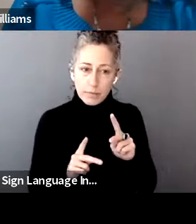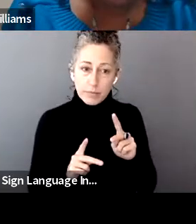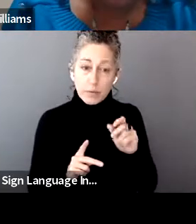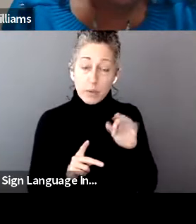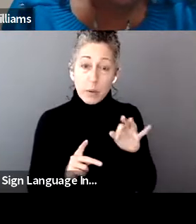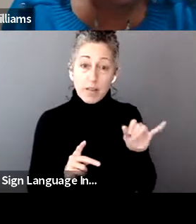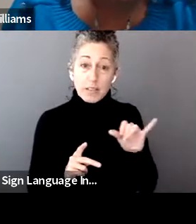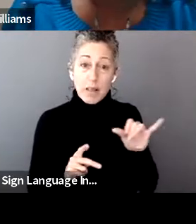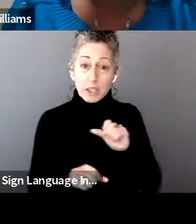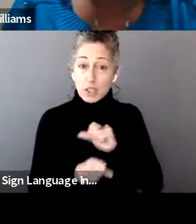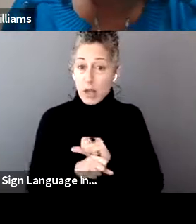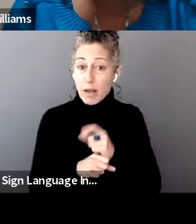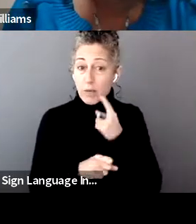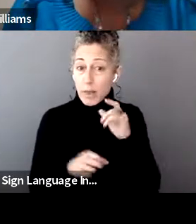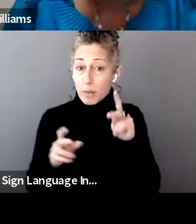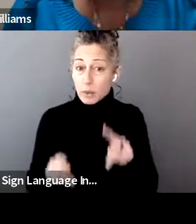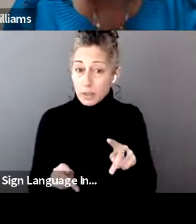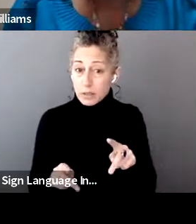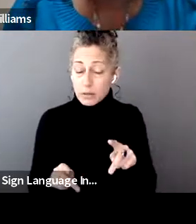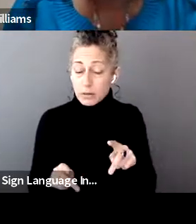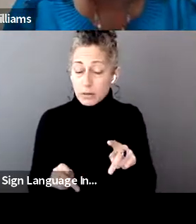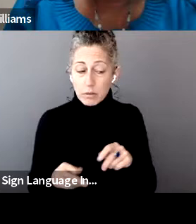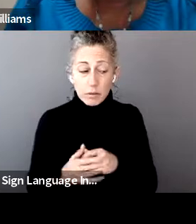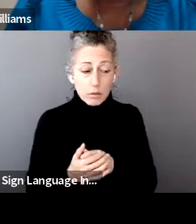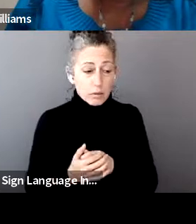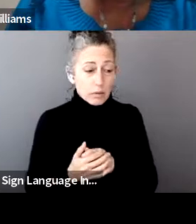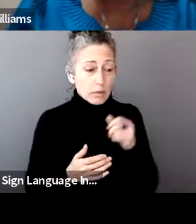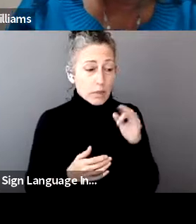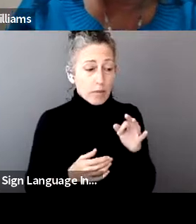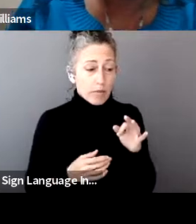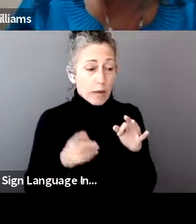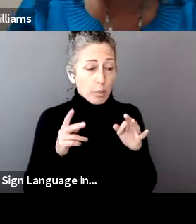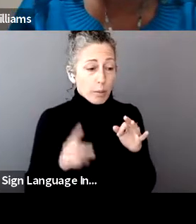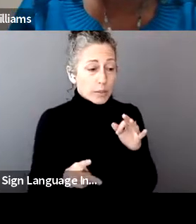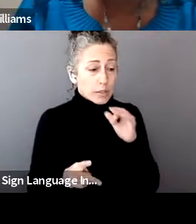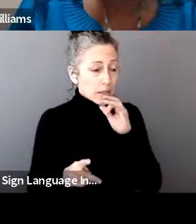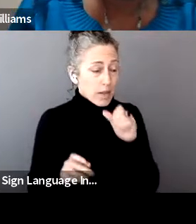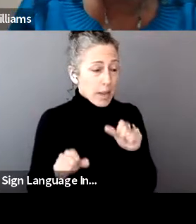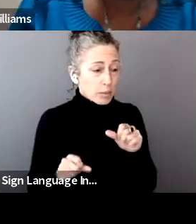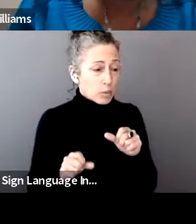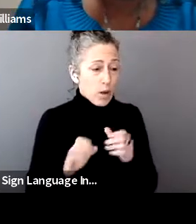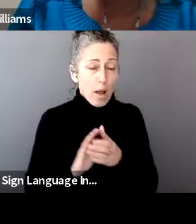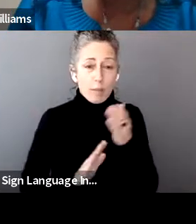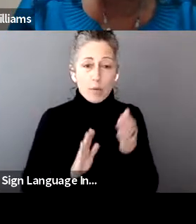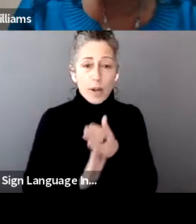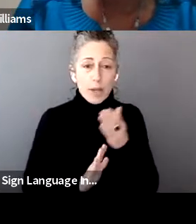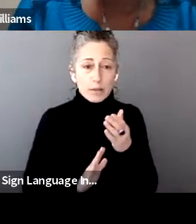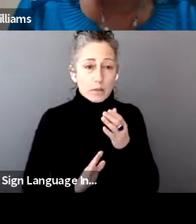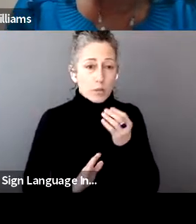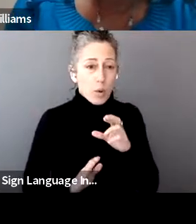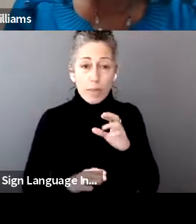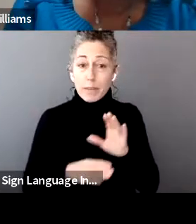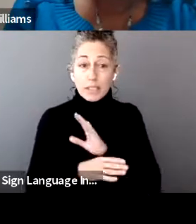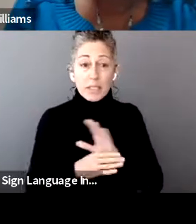like a job for this person, I'm assuming, if they weren't able to operate because of the job during that time,